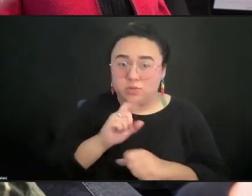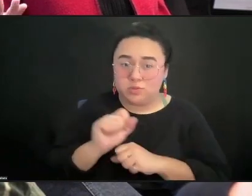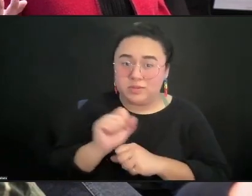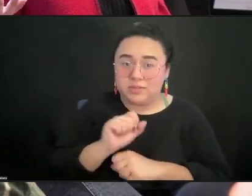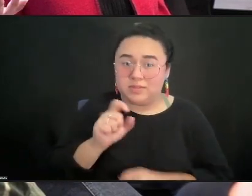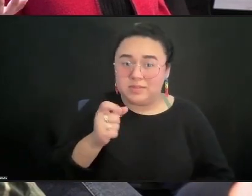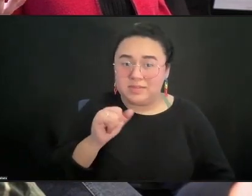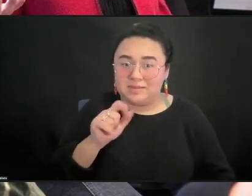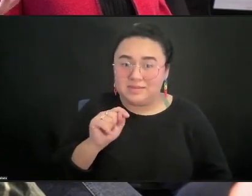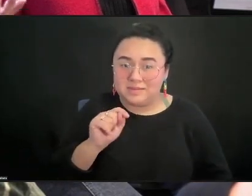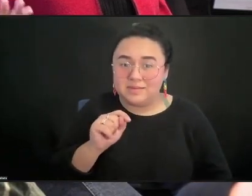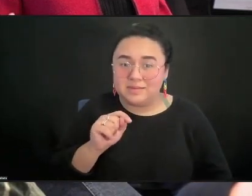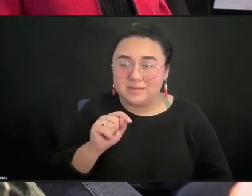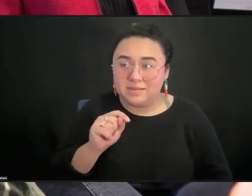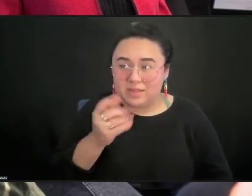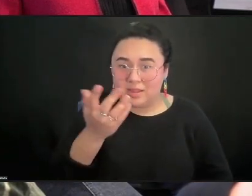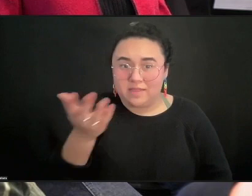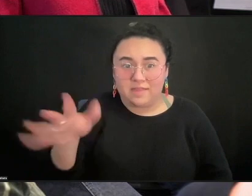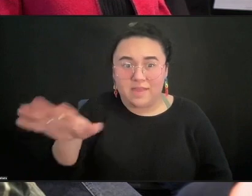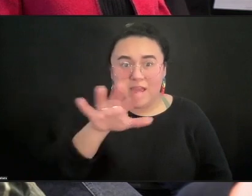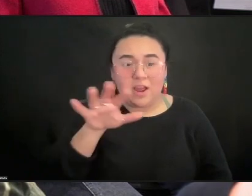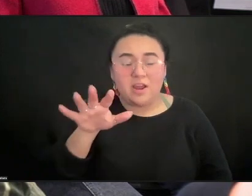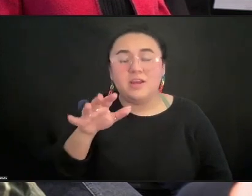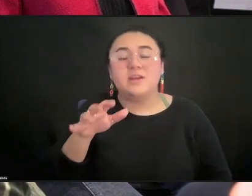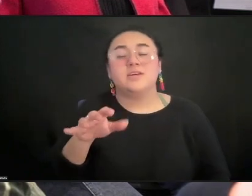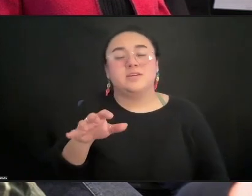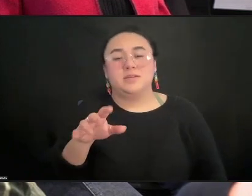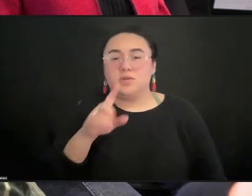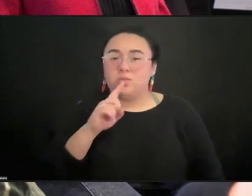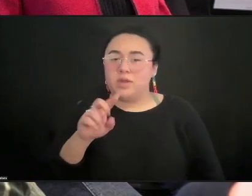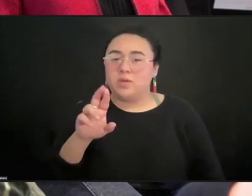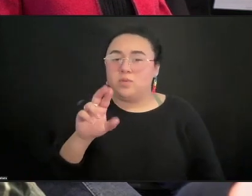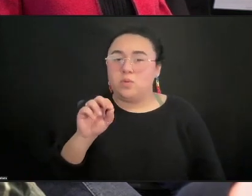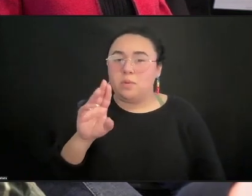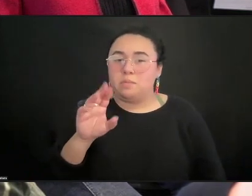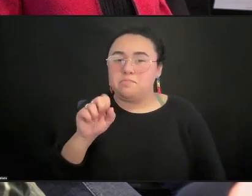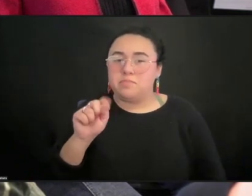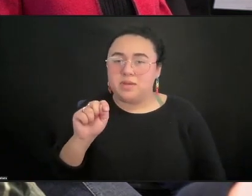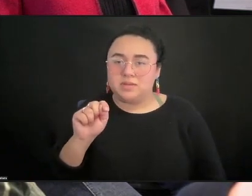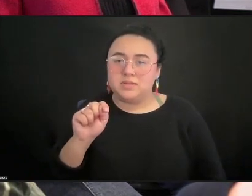really robust. And so how do we also think about that as well?